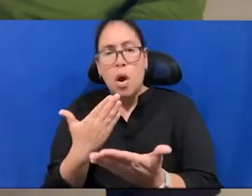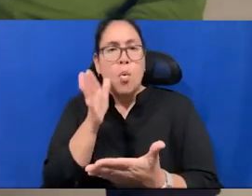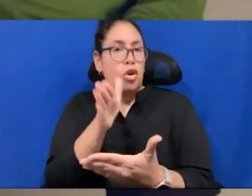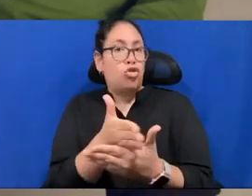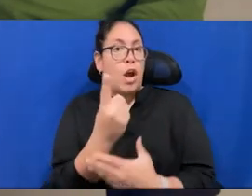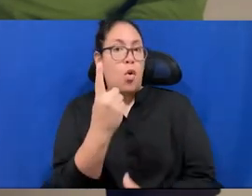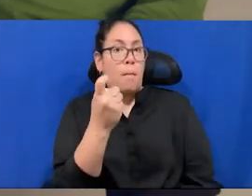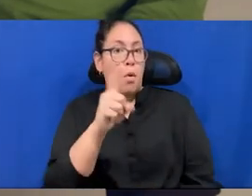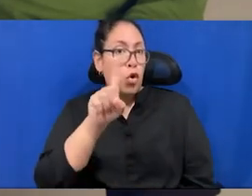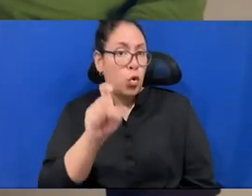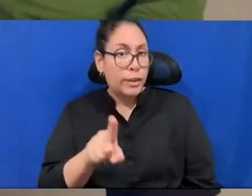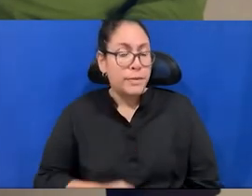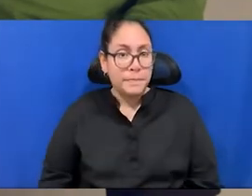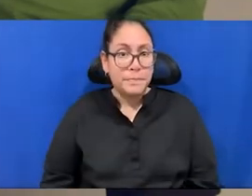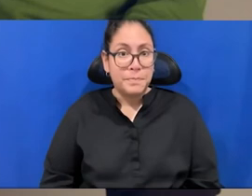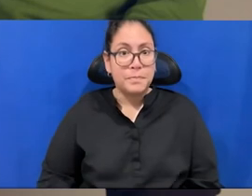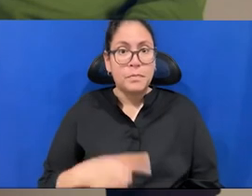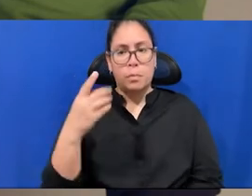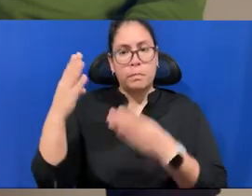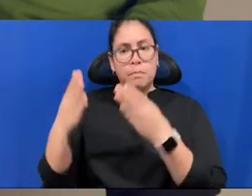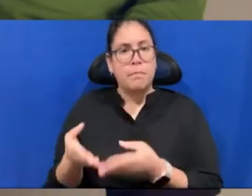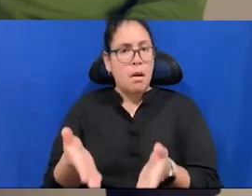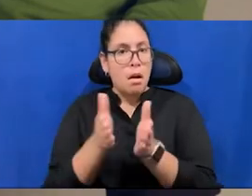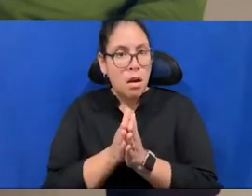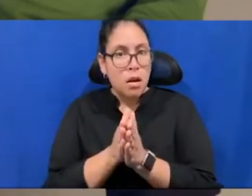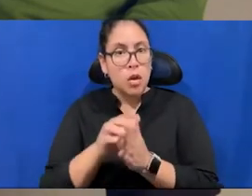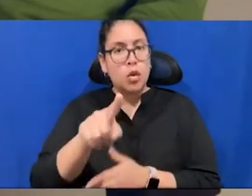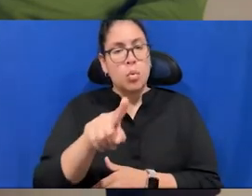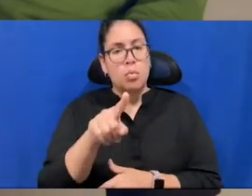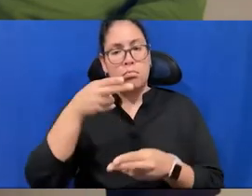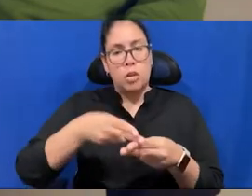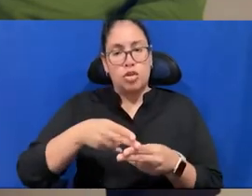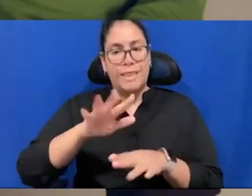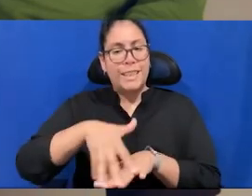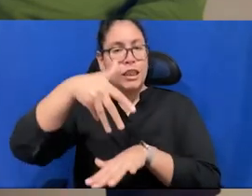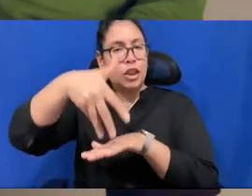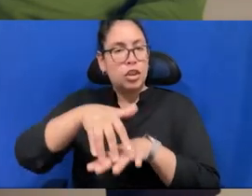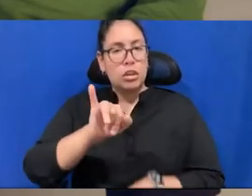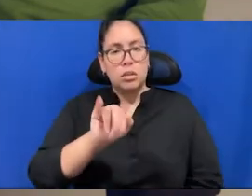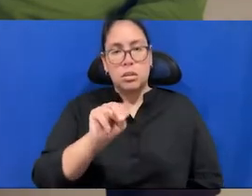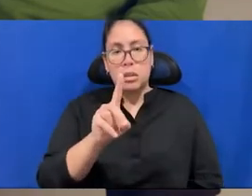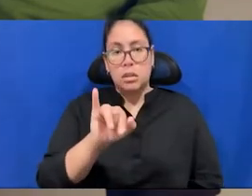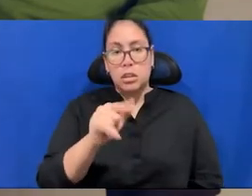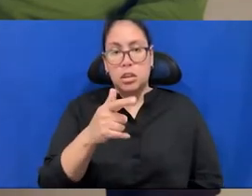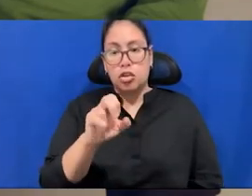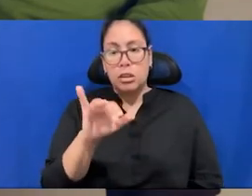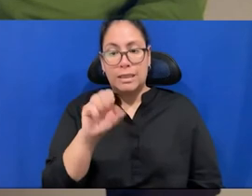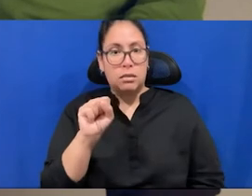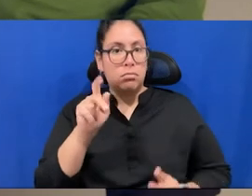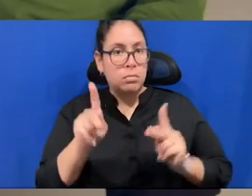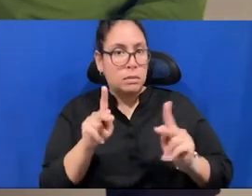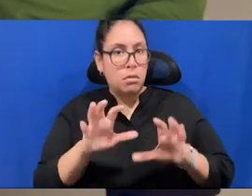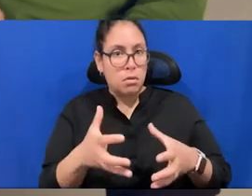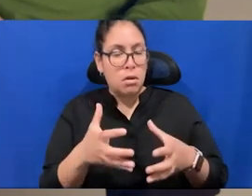someone is asking, you mentioned that indigenous people, um, or they're mentioning that indigenous people make up about 5% of the world population.